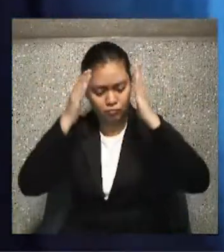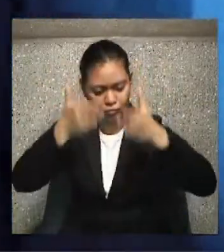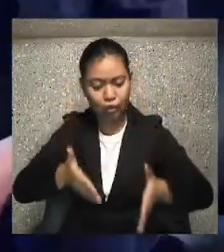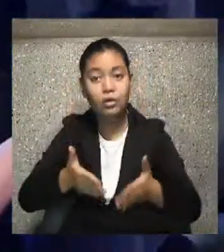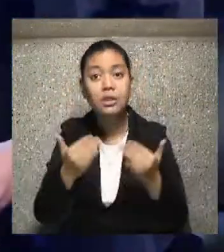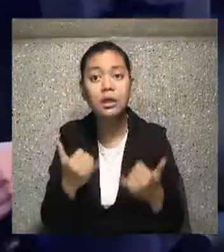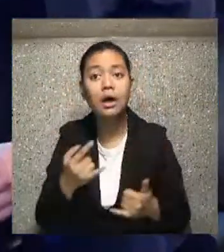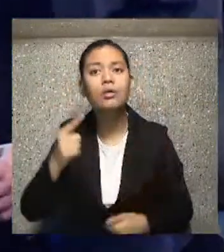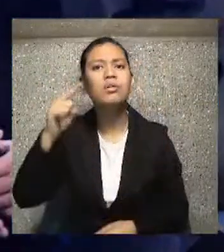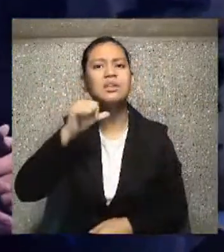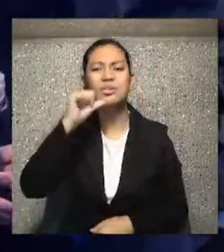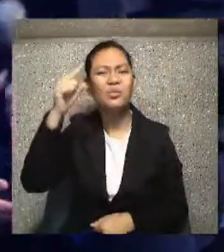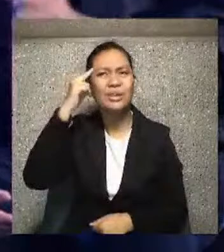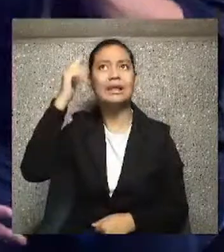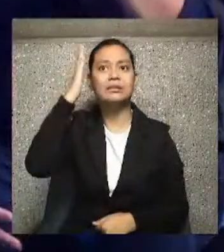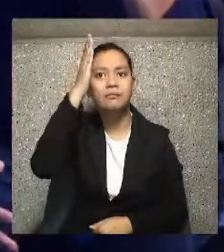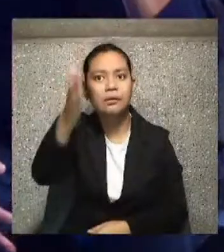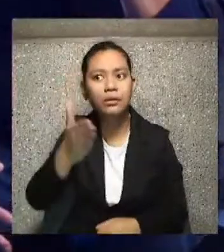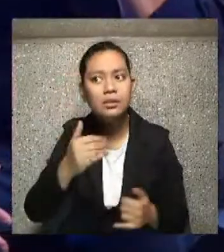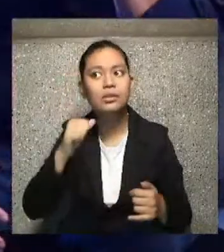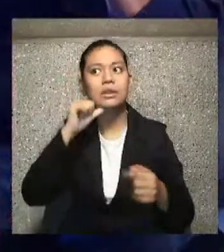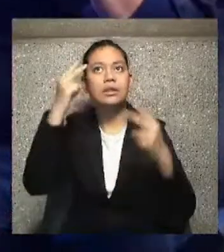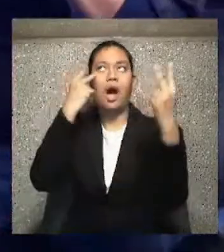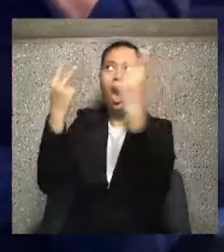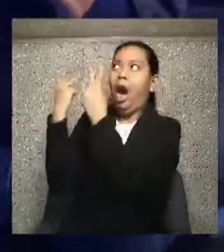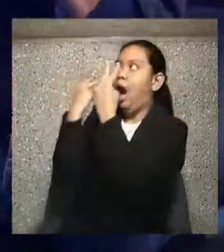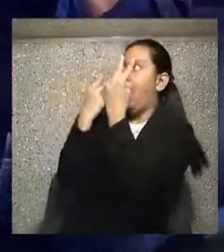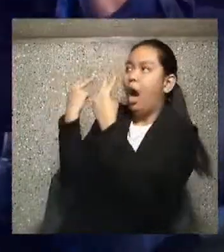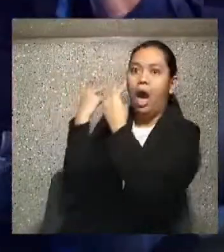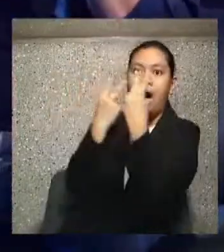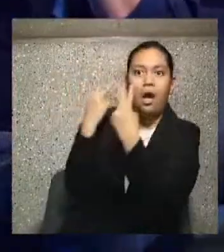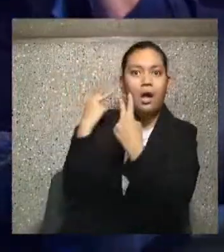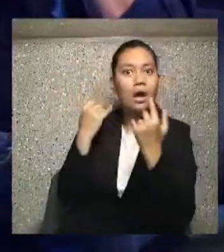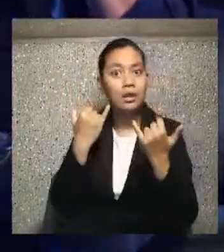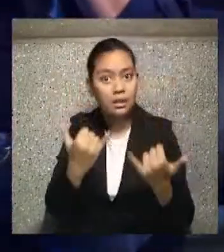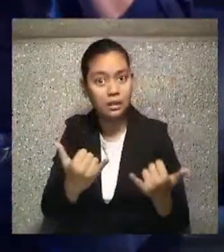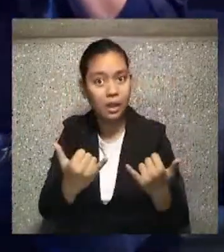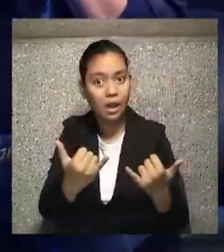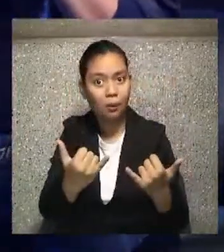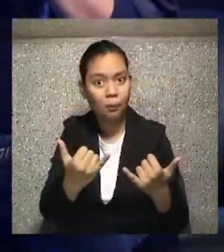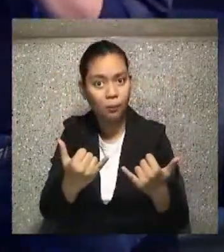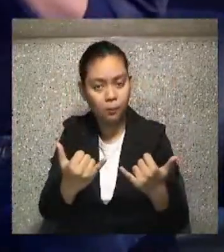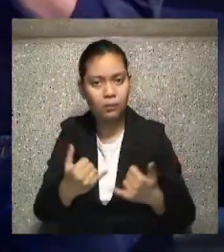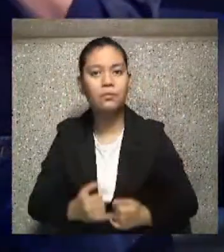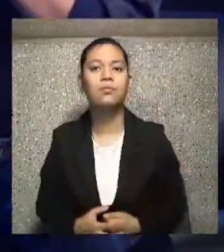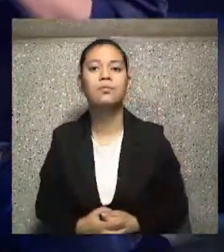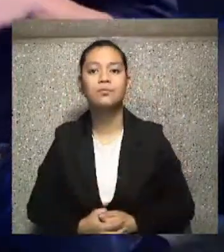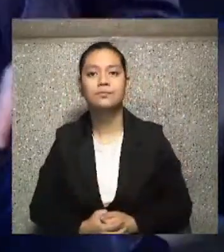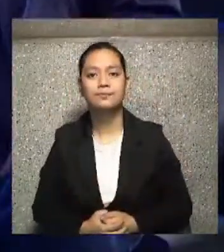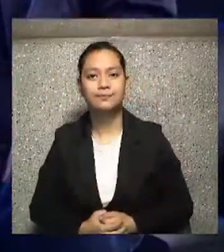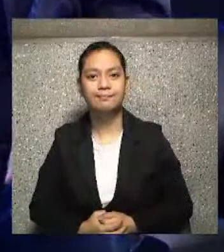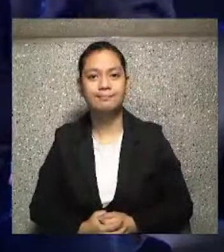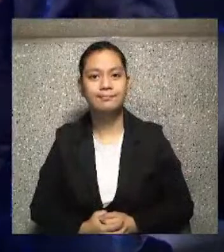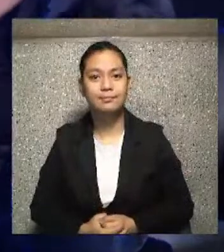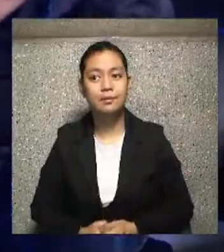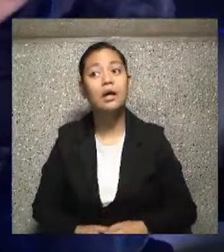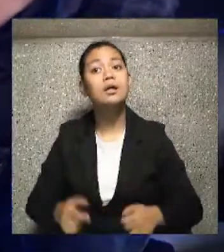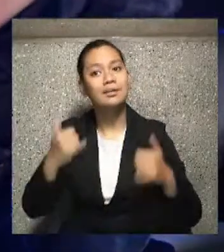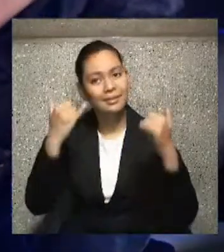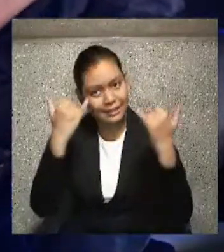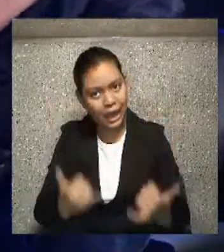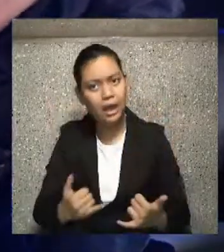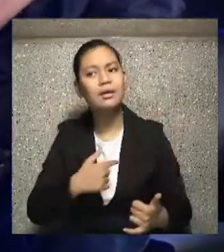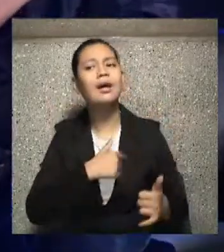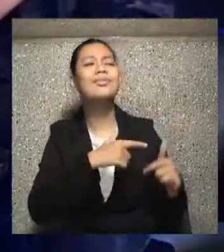That's beautiful. Can you say to the person beside you, be in the moment. And answer that person, now. Now.